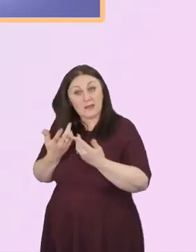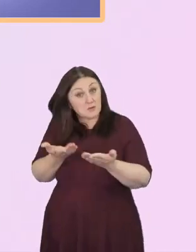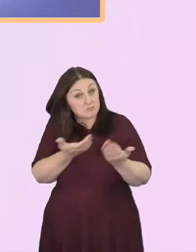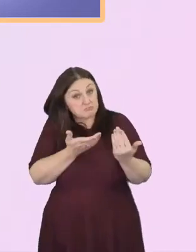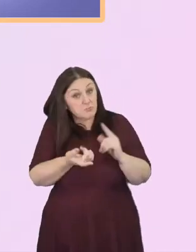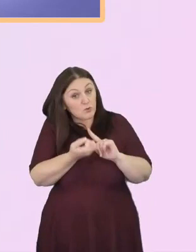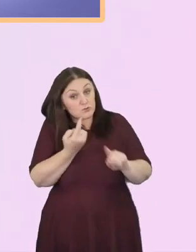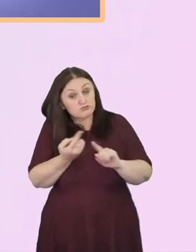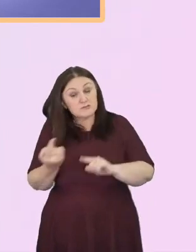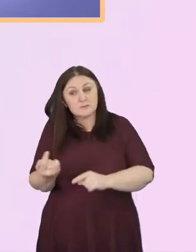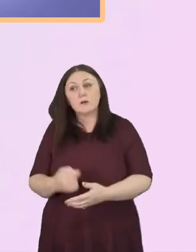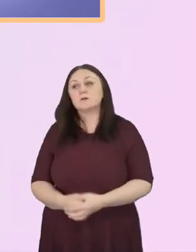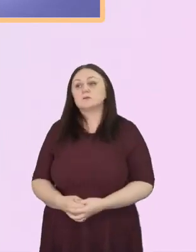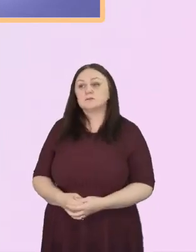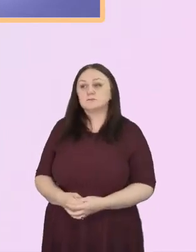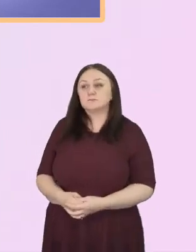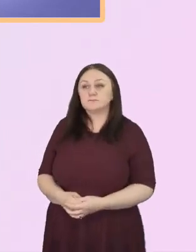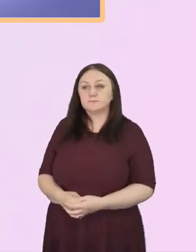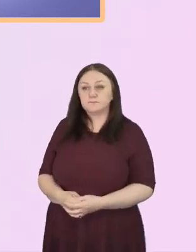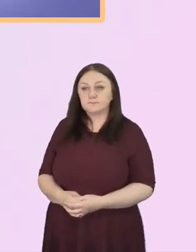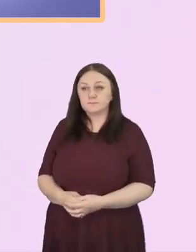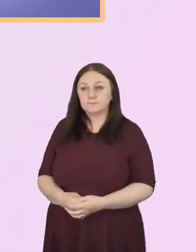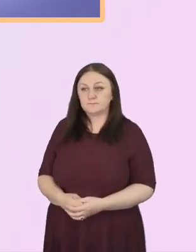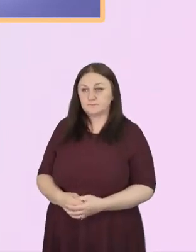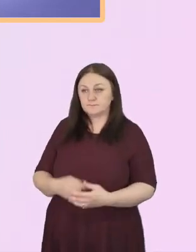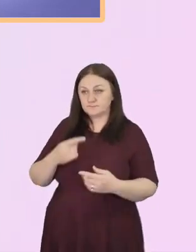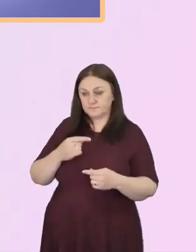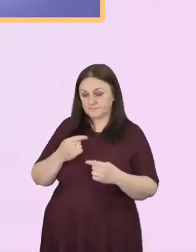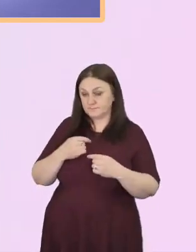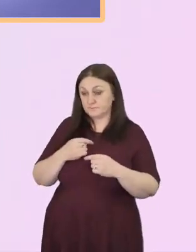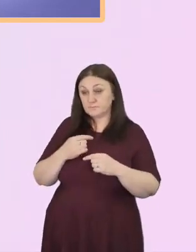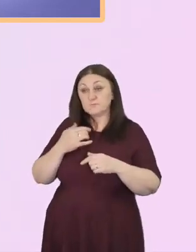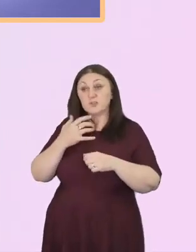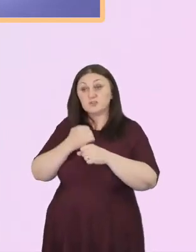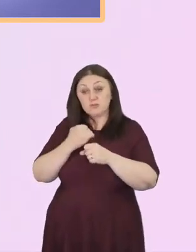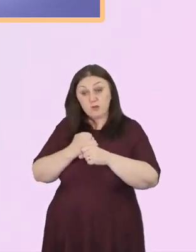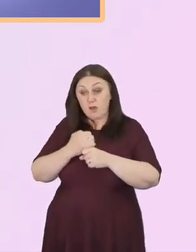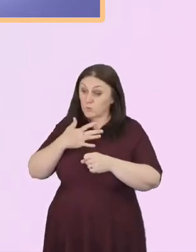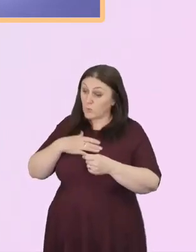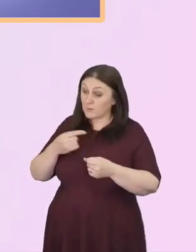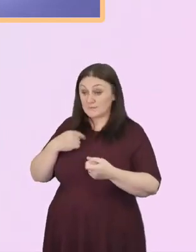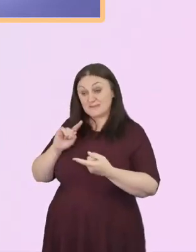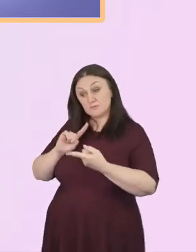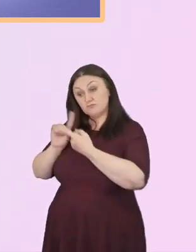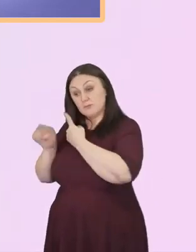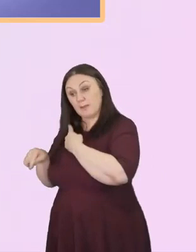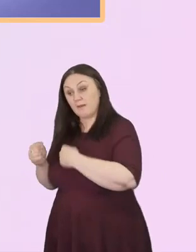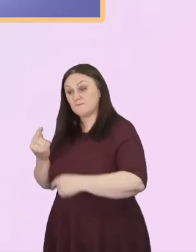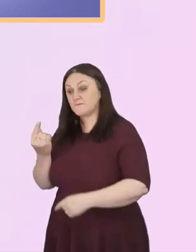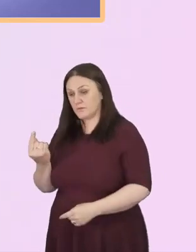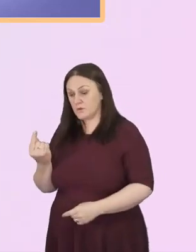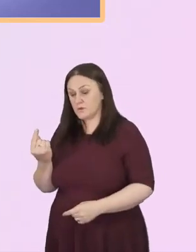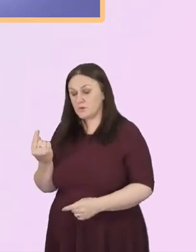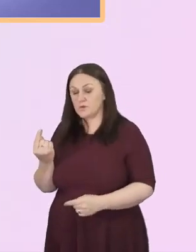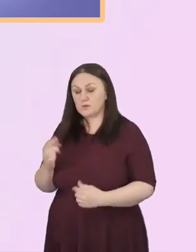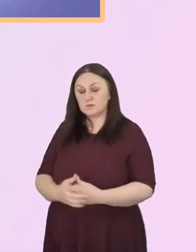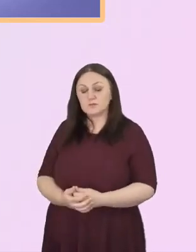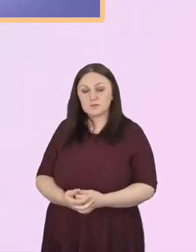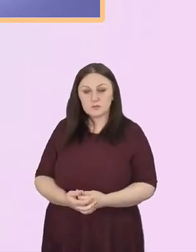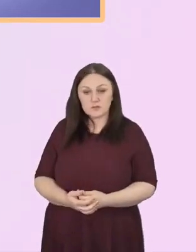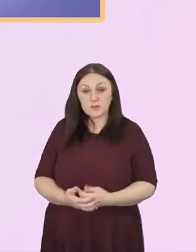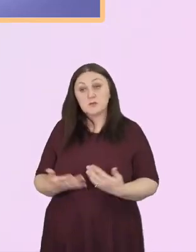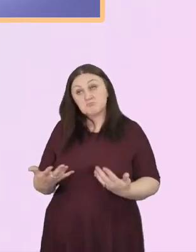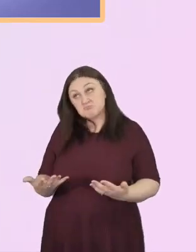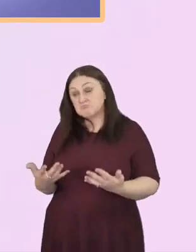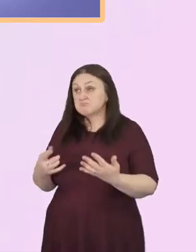Thank you. Shall I go first, Mary? Yeah. Okay. Yeah. I guess UK